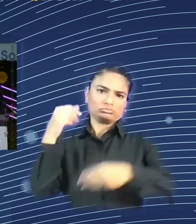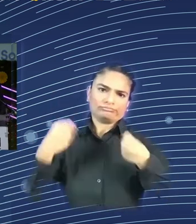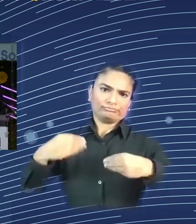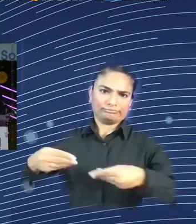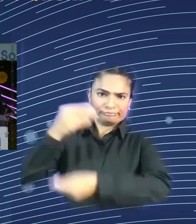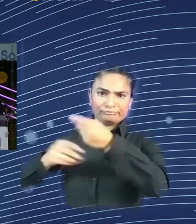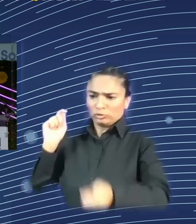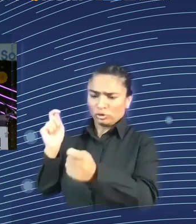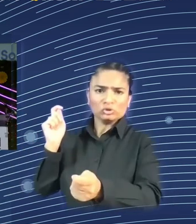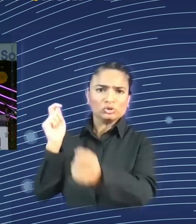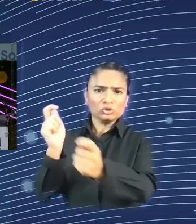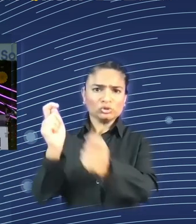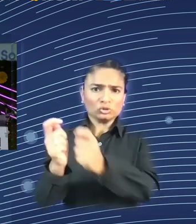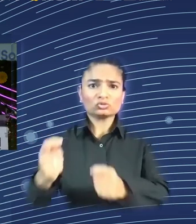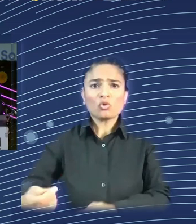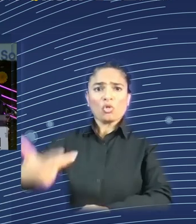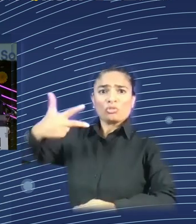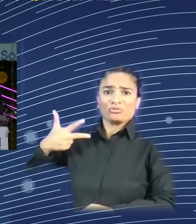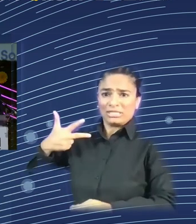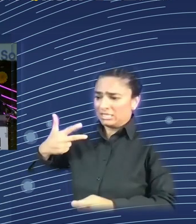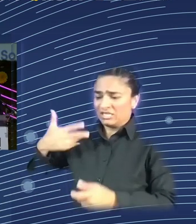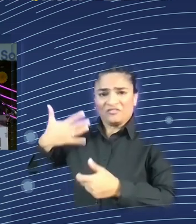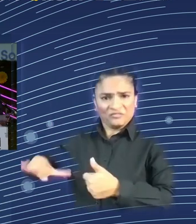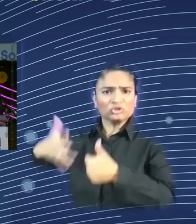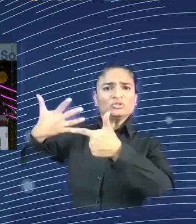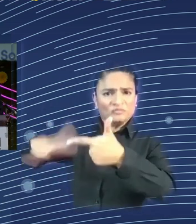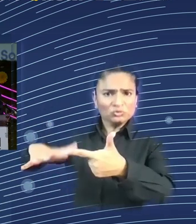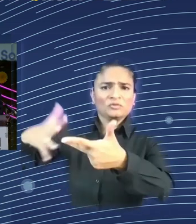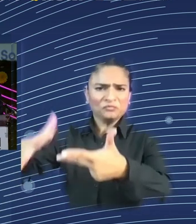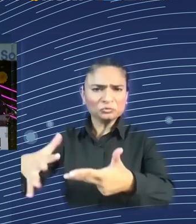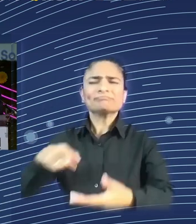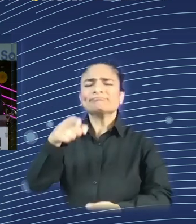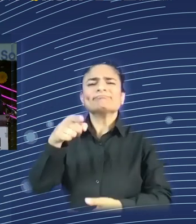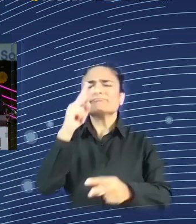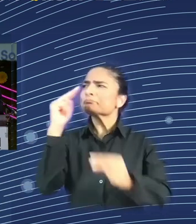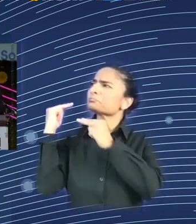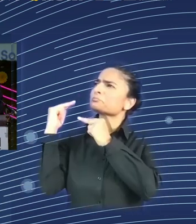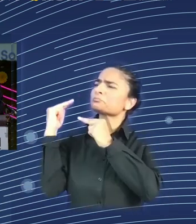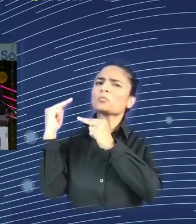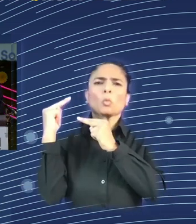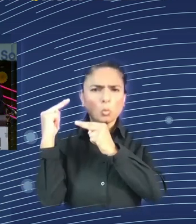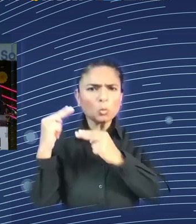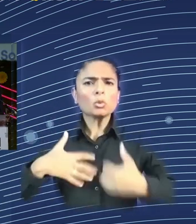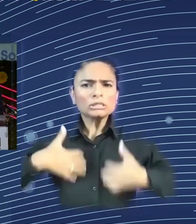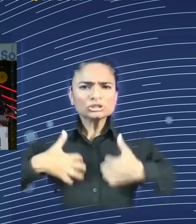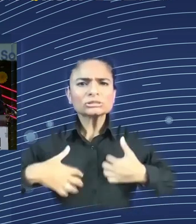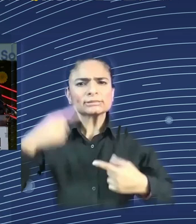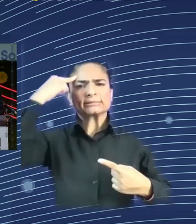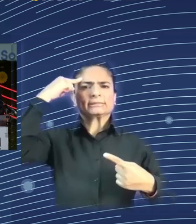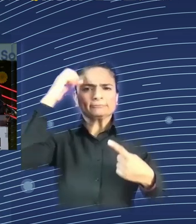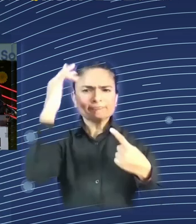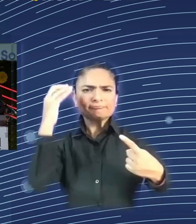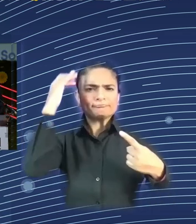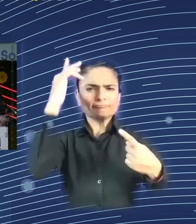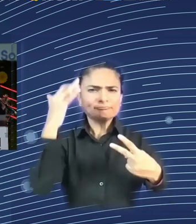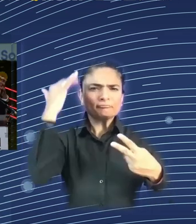start thinking about what caused those industrial revolutions, and usually some source of power, that there is machinery that can do